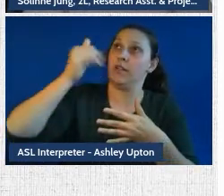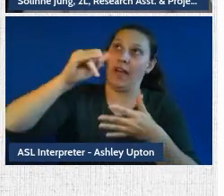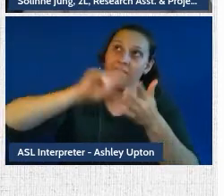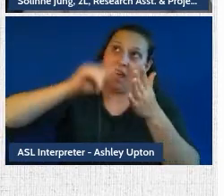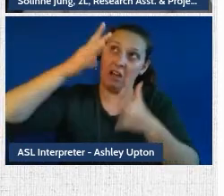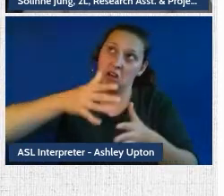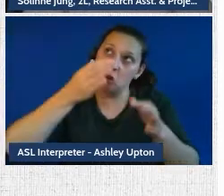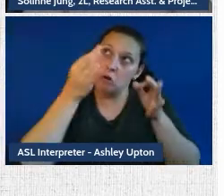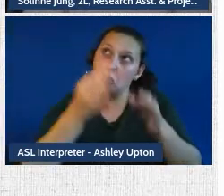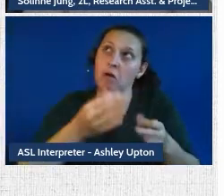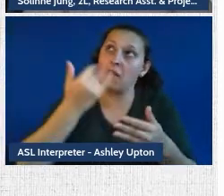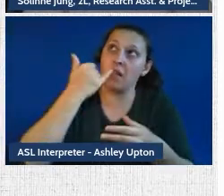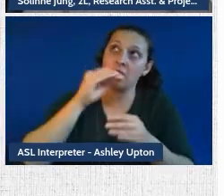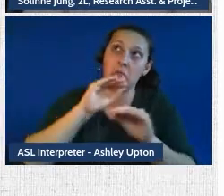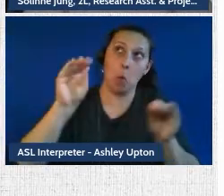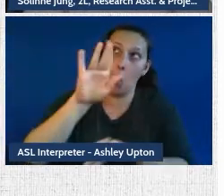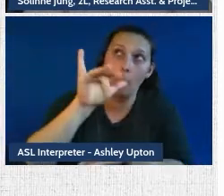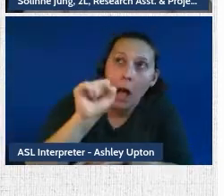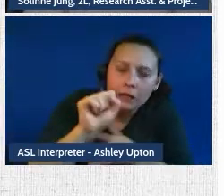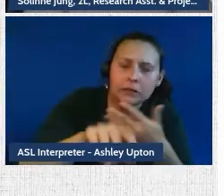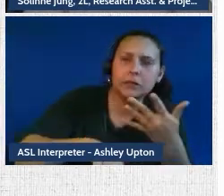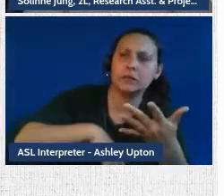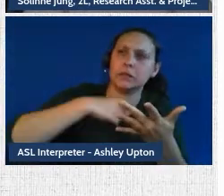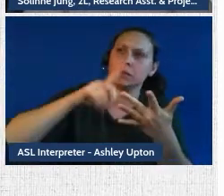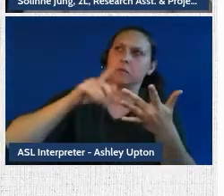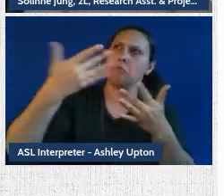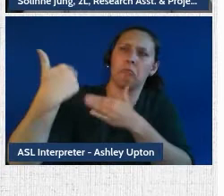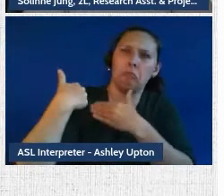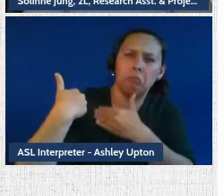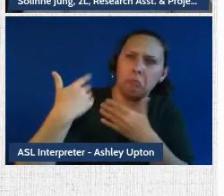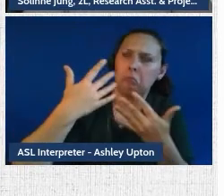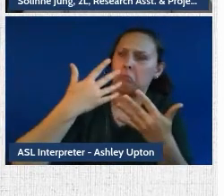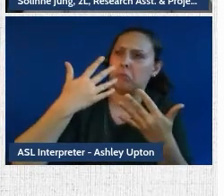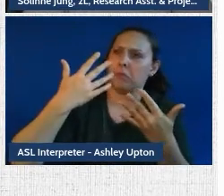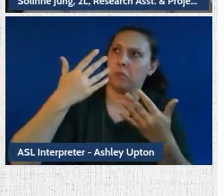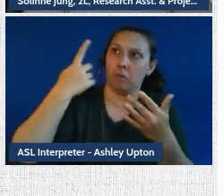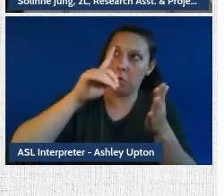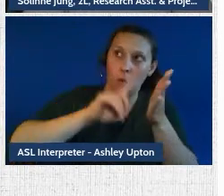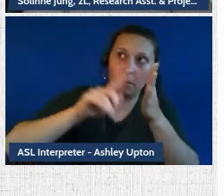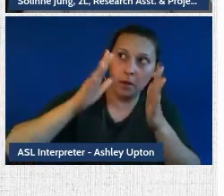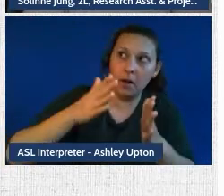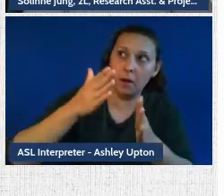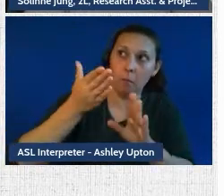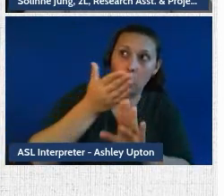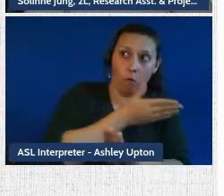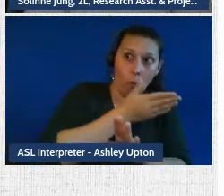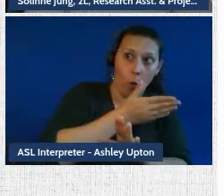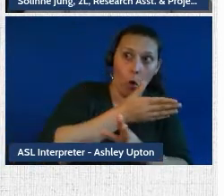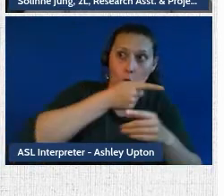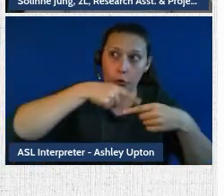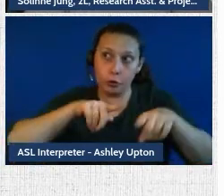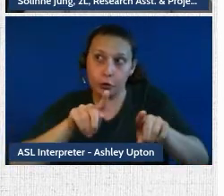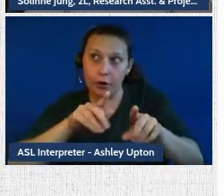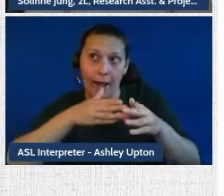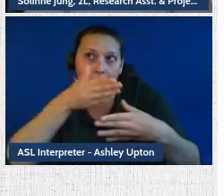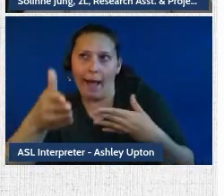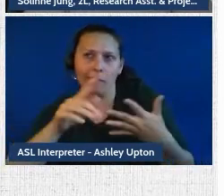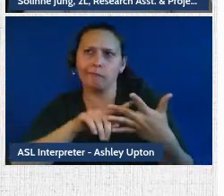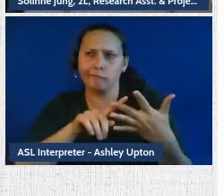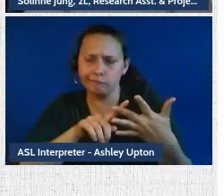free of any bias, and what are the responsibilities of the investigator before, during, and after the investigation.